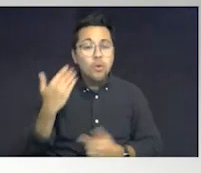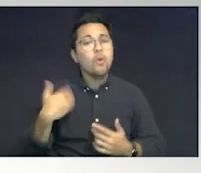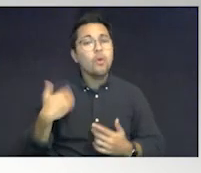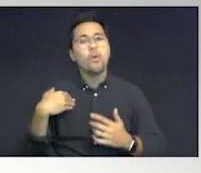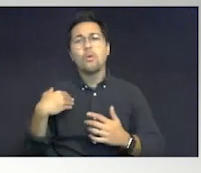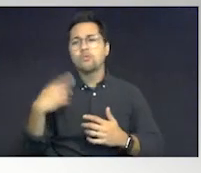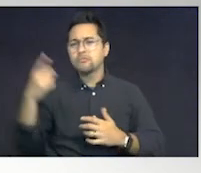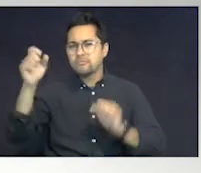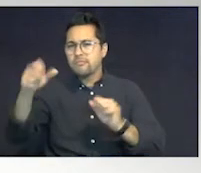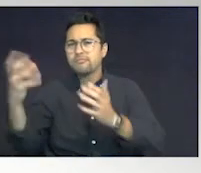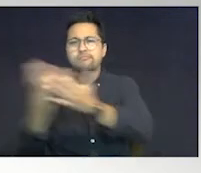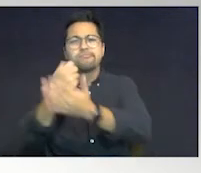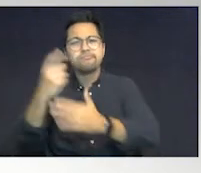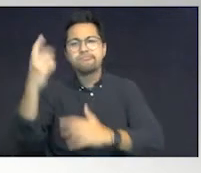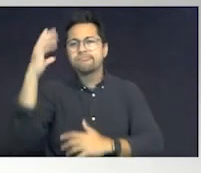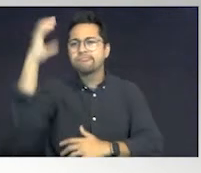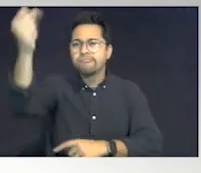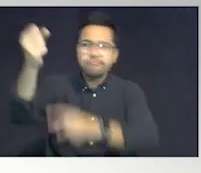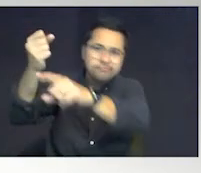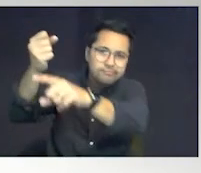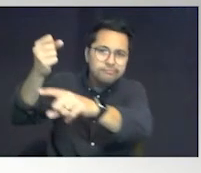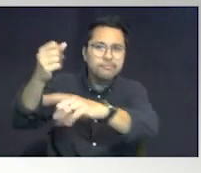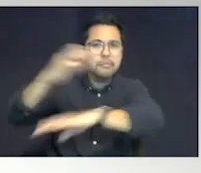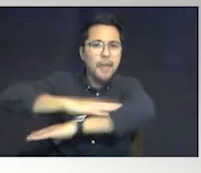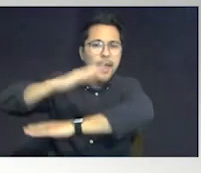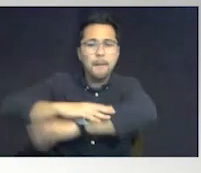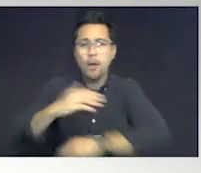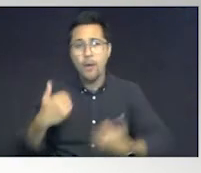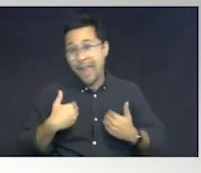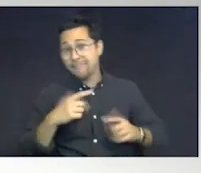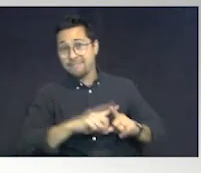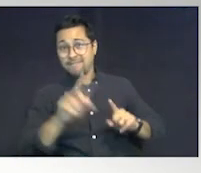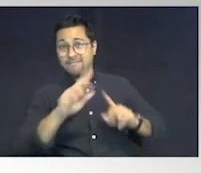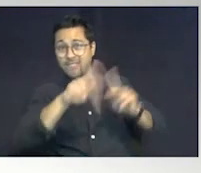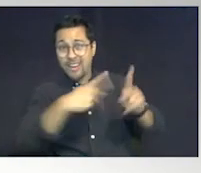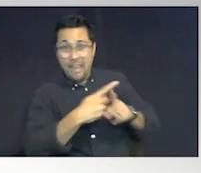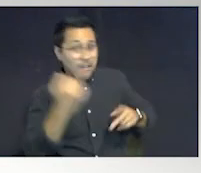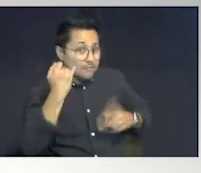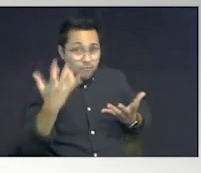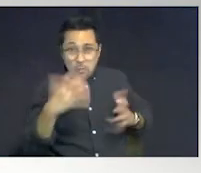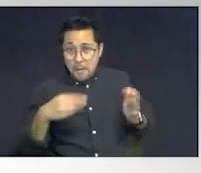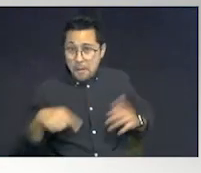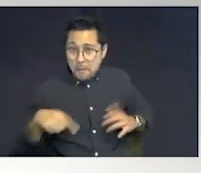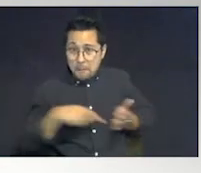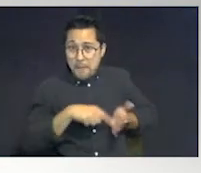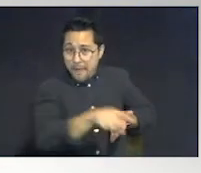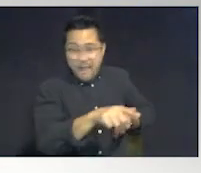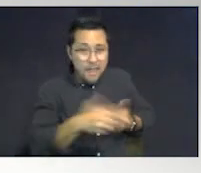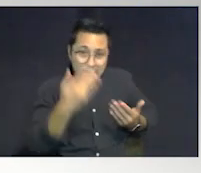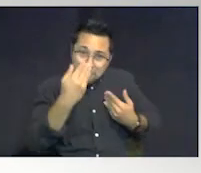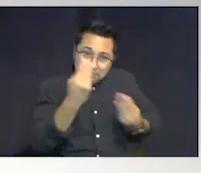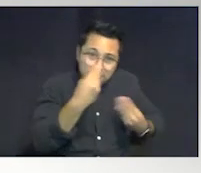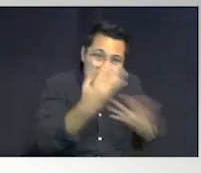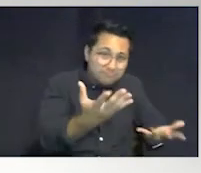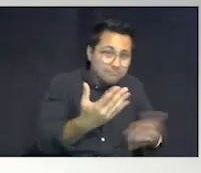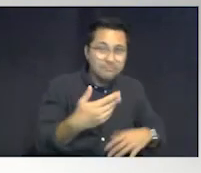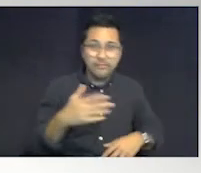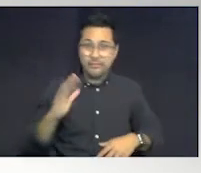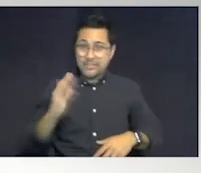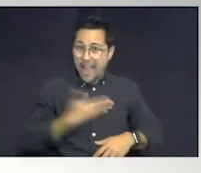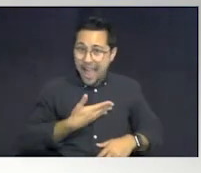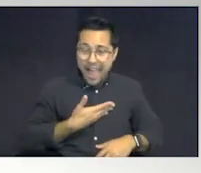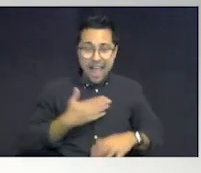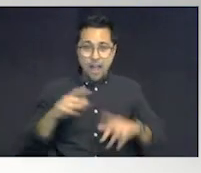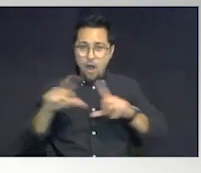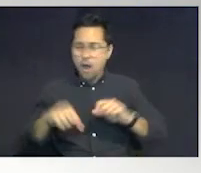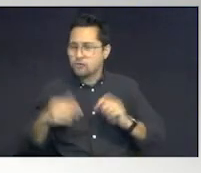Just grab one on your way out. There's all different kinds if you want to pay for them. I don't care what you use, whether it's ASGOs or anything else. Just those